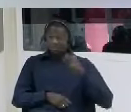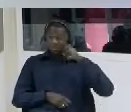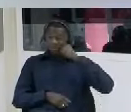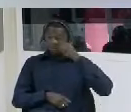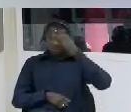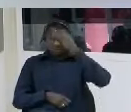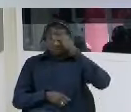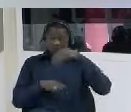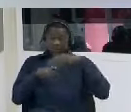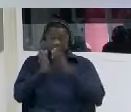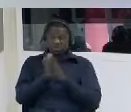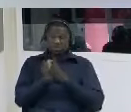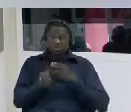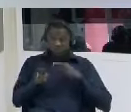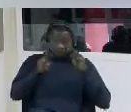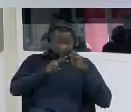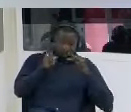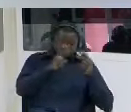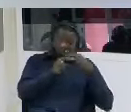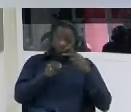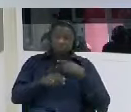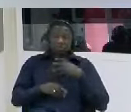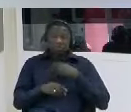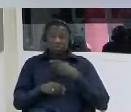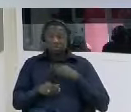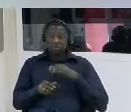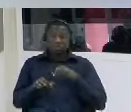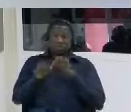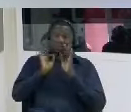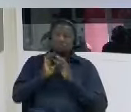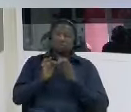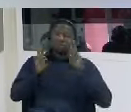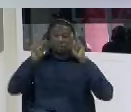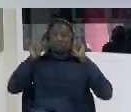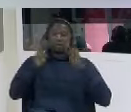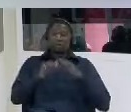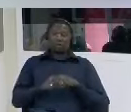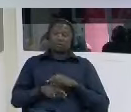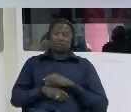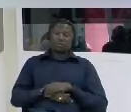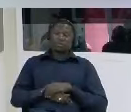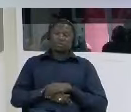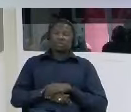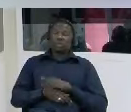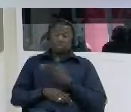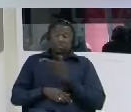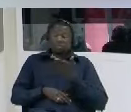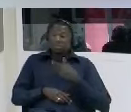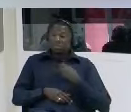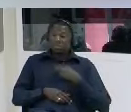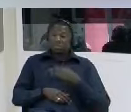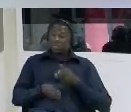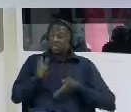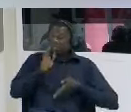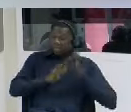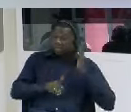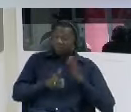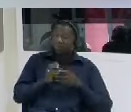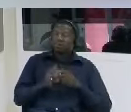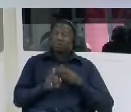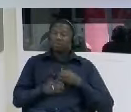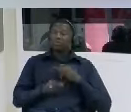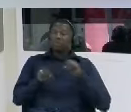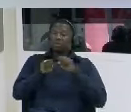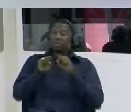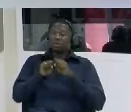this was their mission they said and i never agreed to that this is why i ran away and went to senegal for state asylum